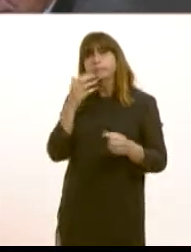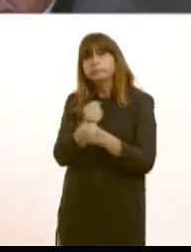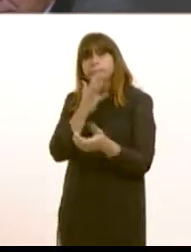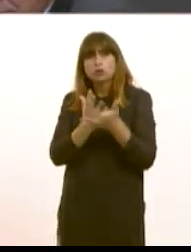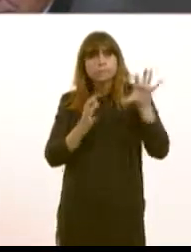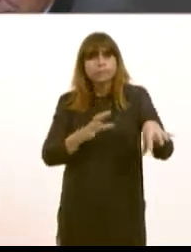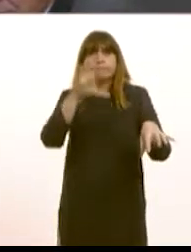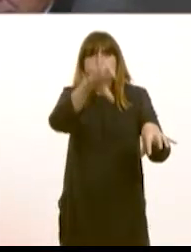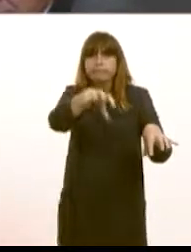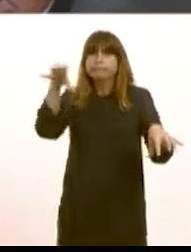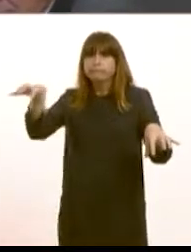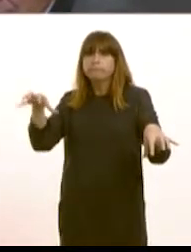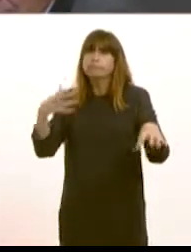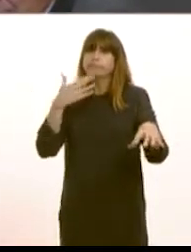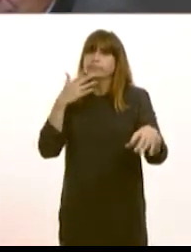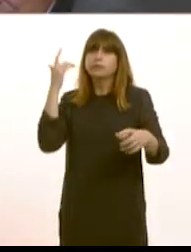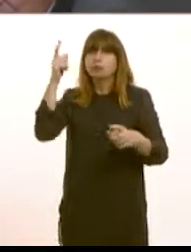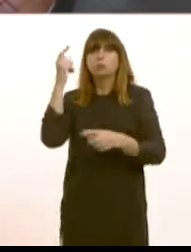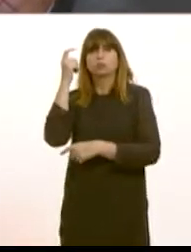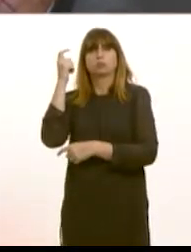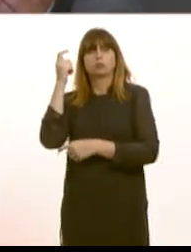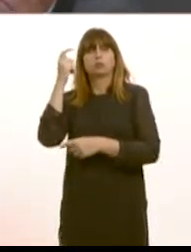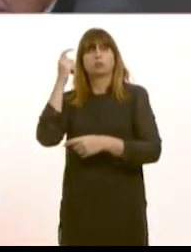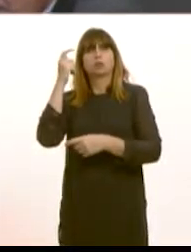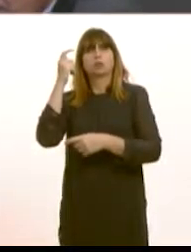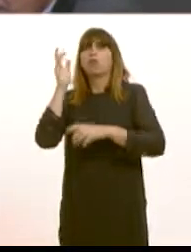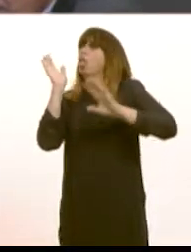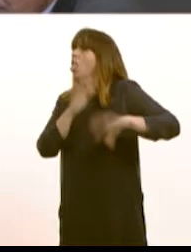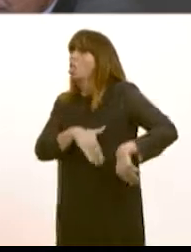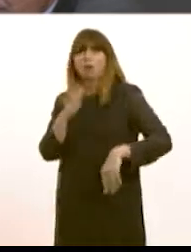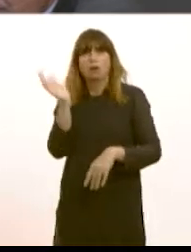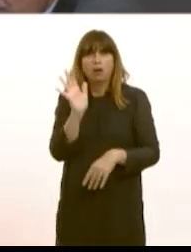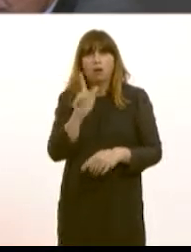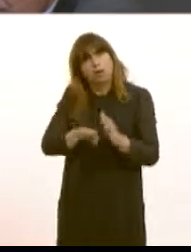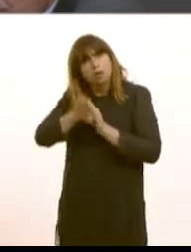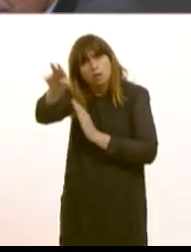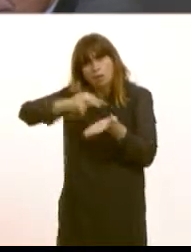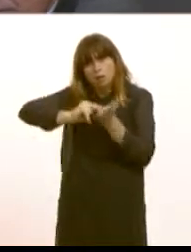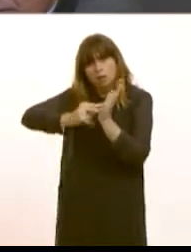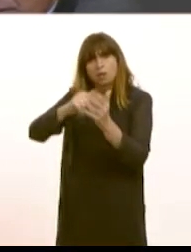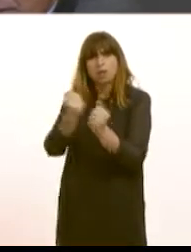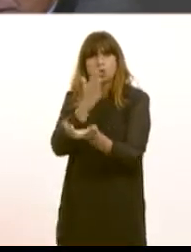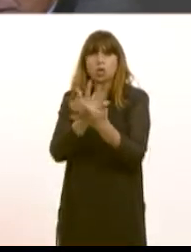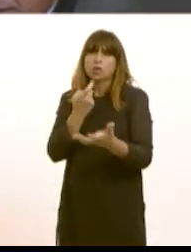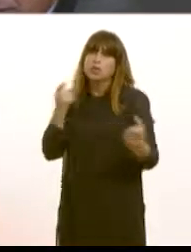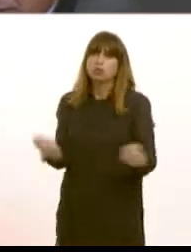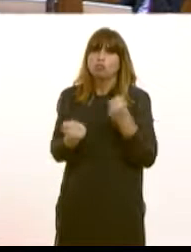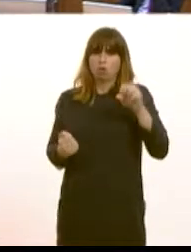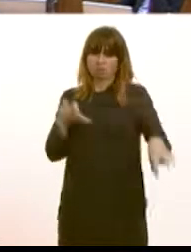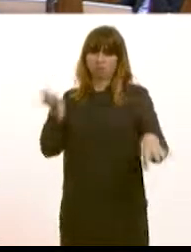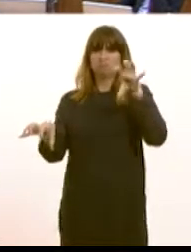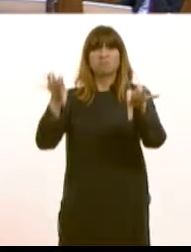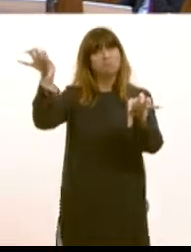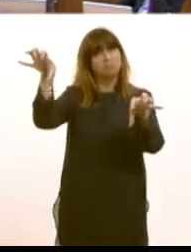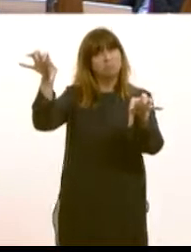continue to be properly considered in Welsh Government's thoughts and actions to ensure a sustainable steel industry in Wales?